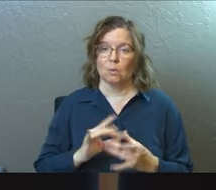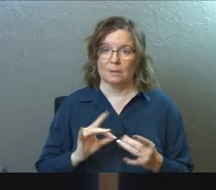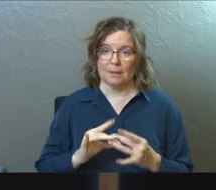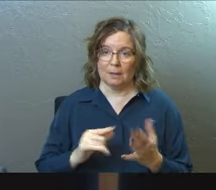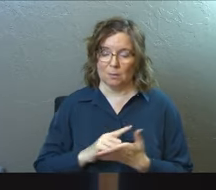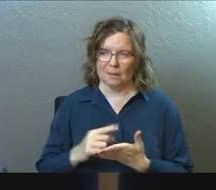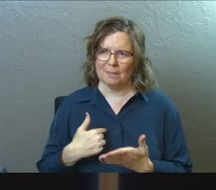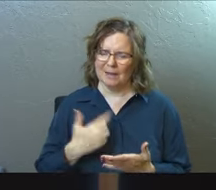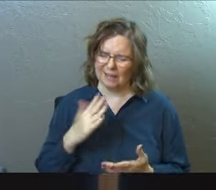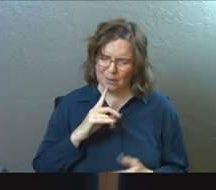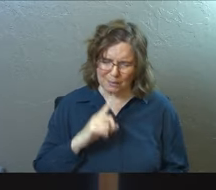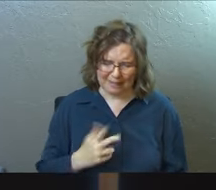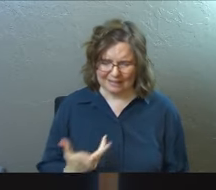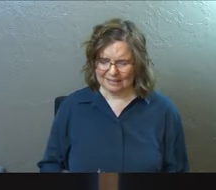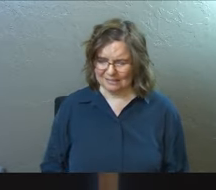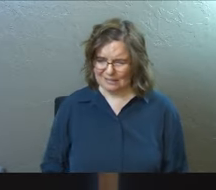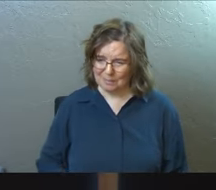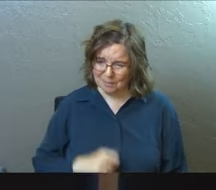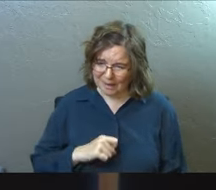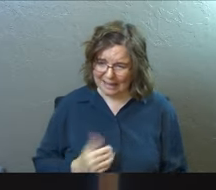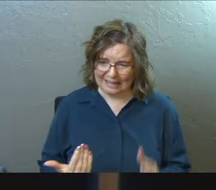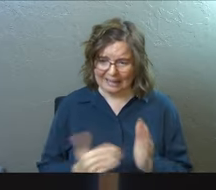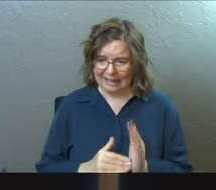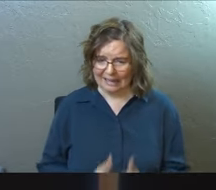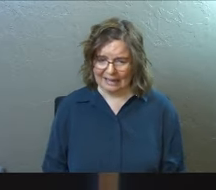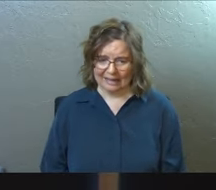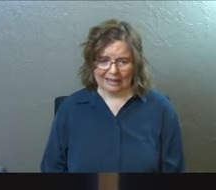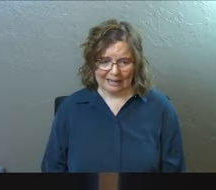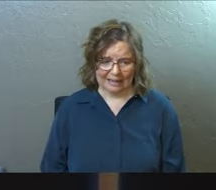passage this week, I'm like, God, really pride again.